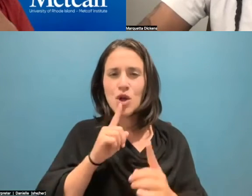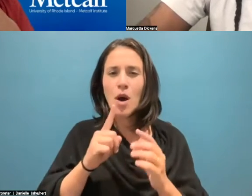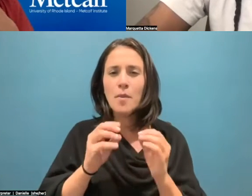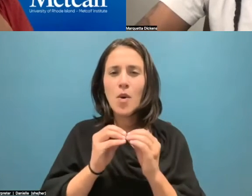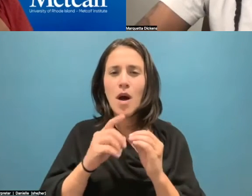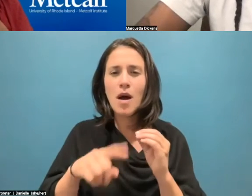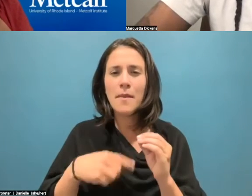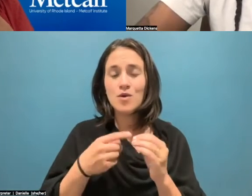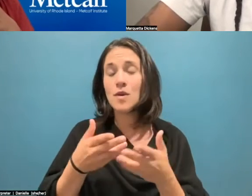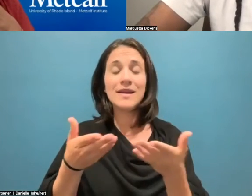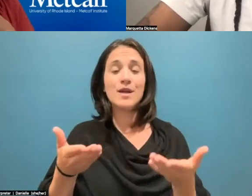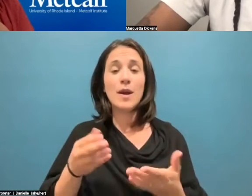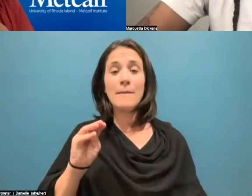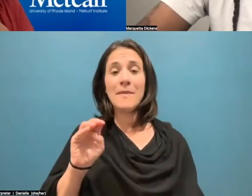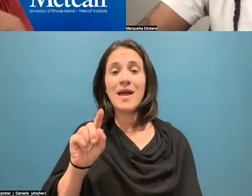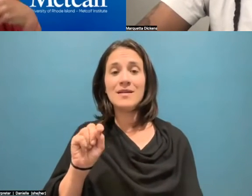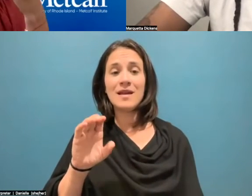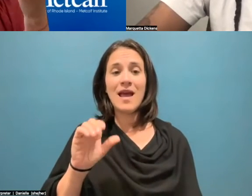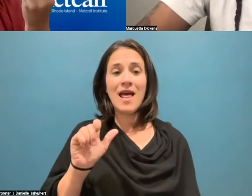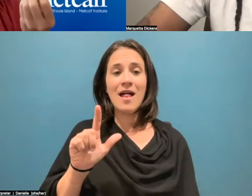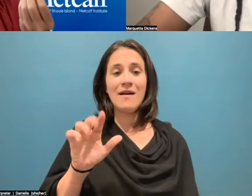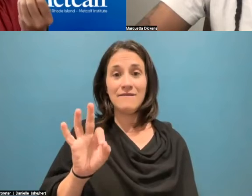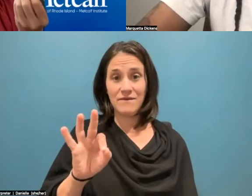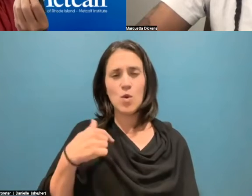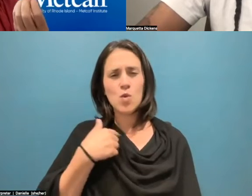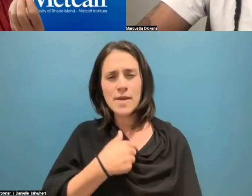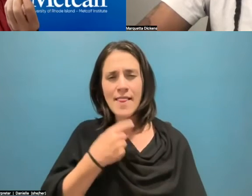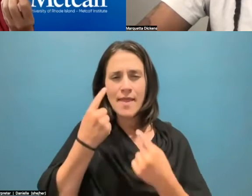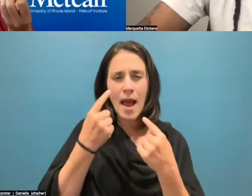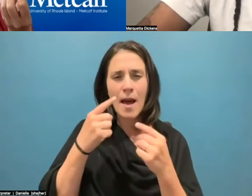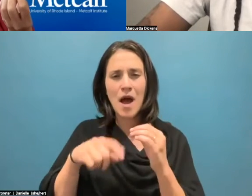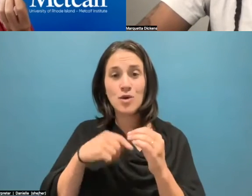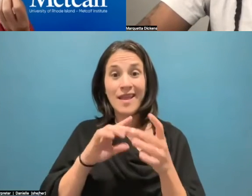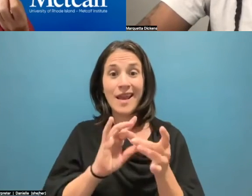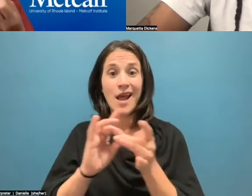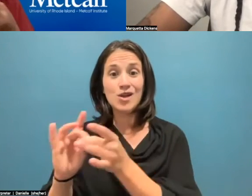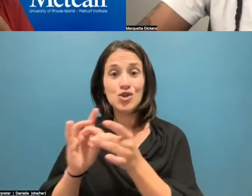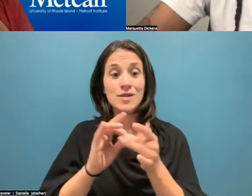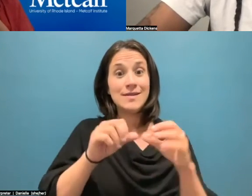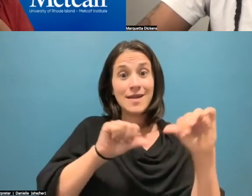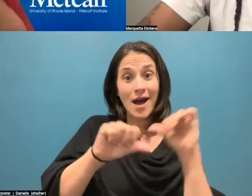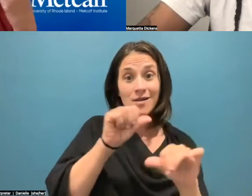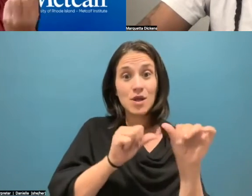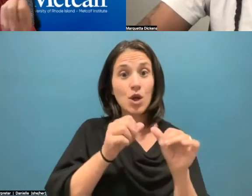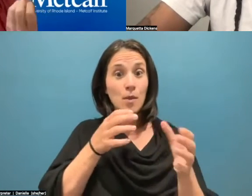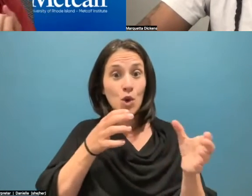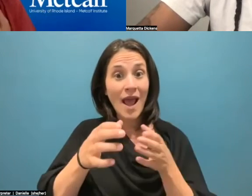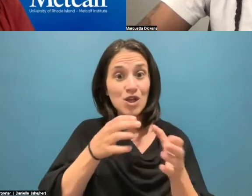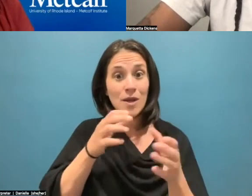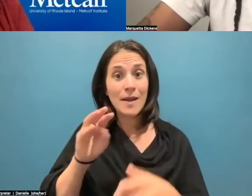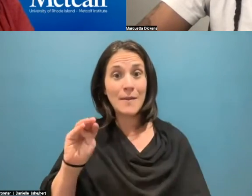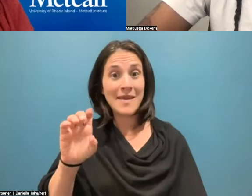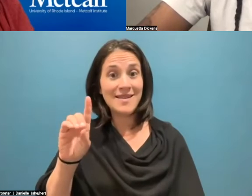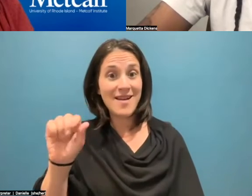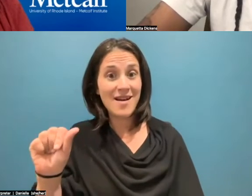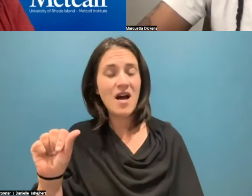concerned about sort of the connection between science, communication, media, and obviously what's